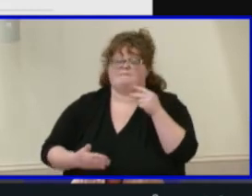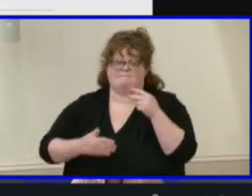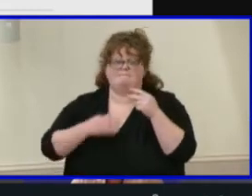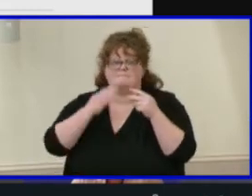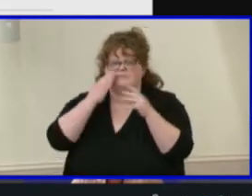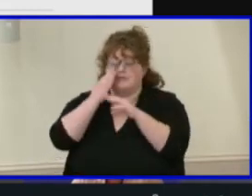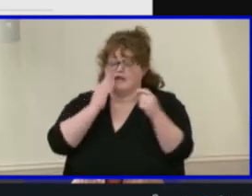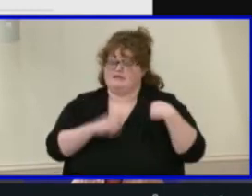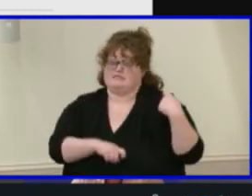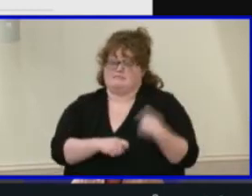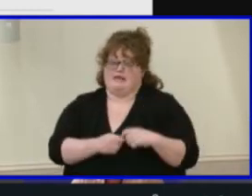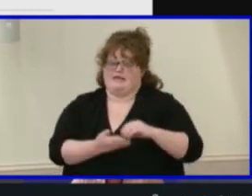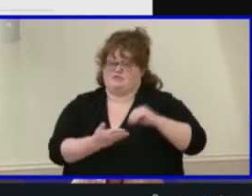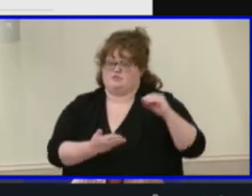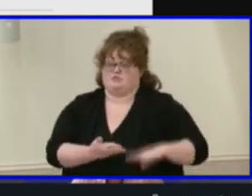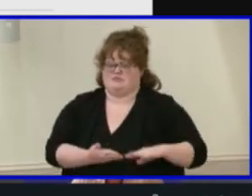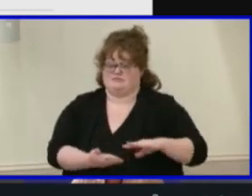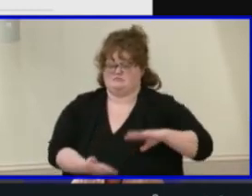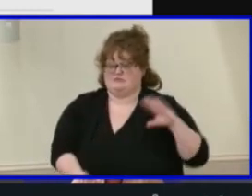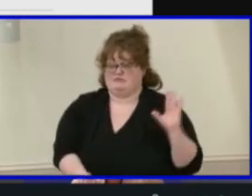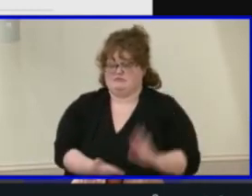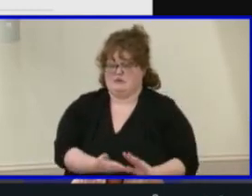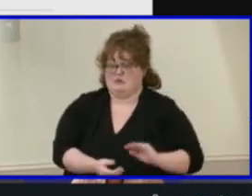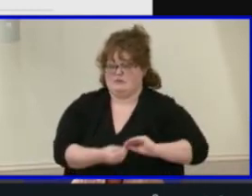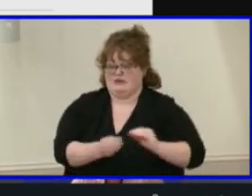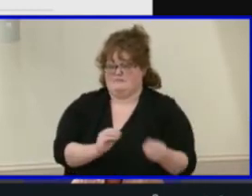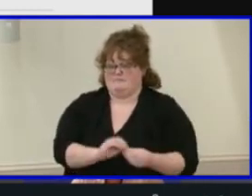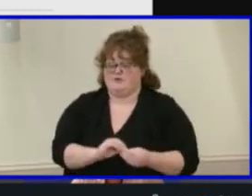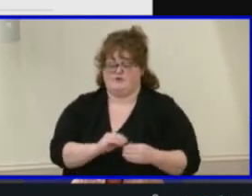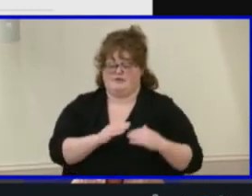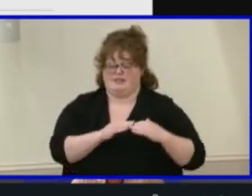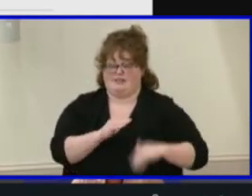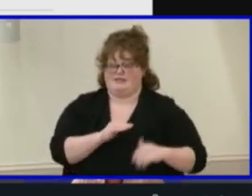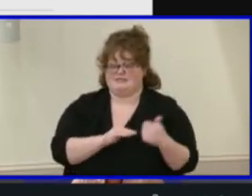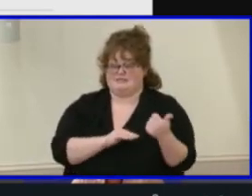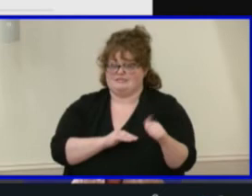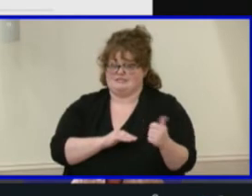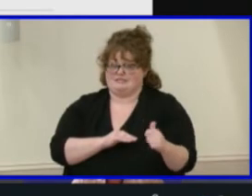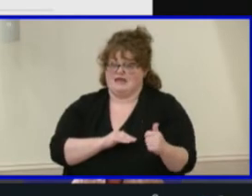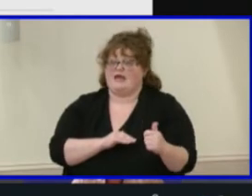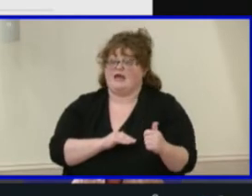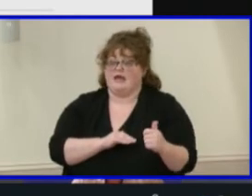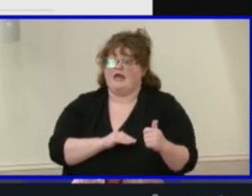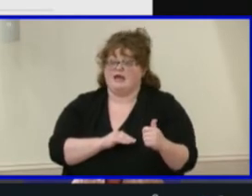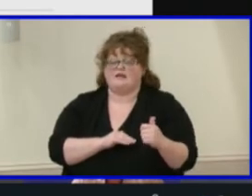Hispanic students. Less than 10 is used here to ensure confidentiality.